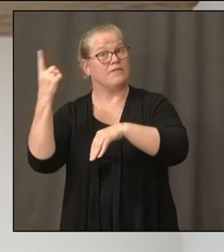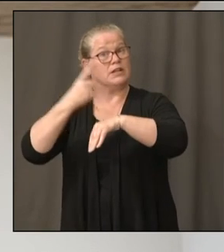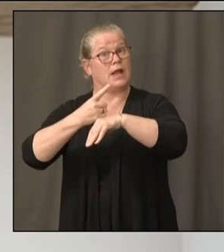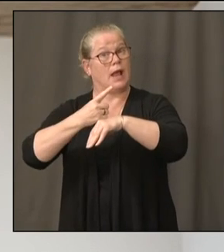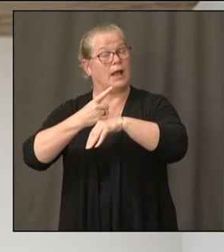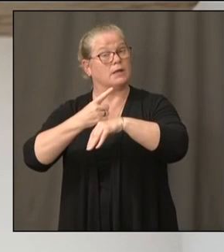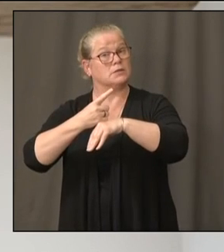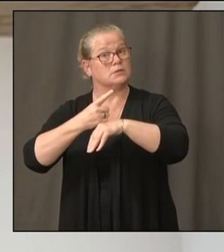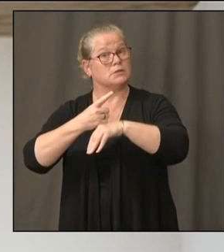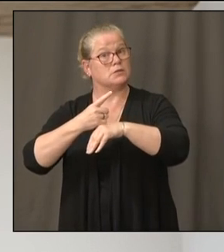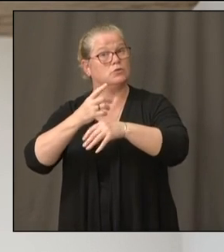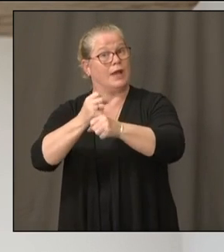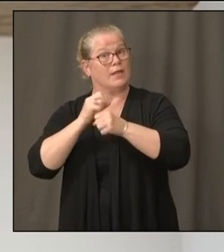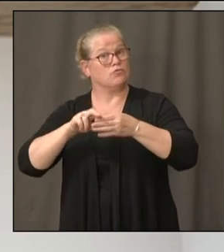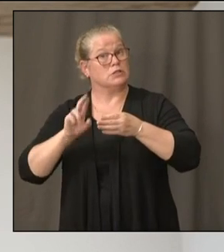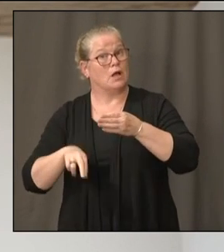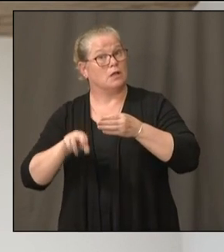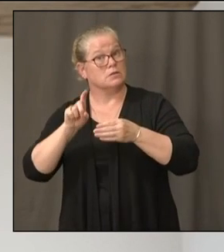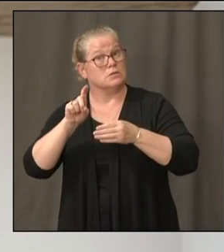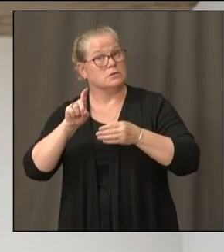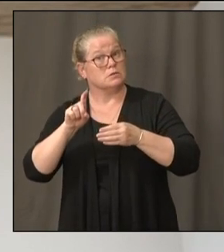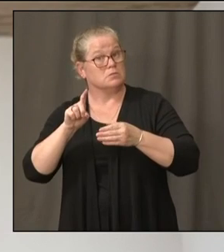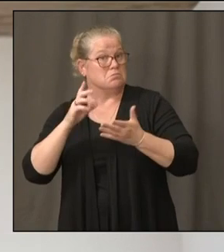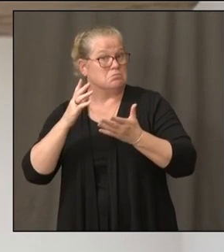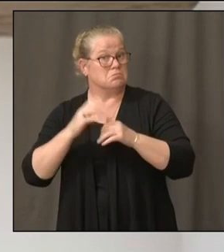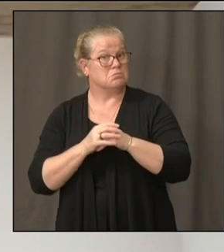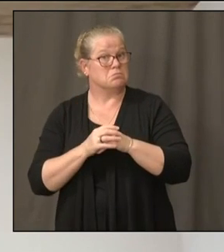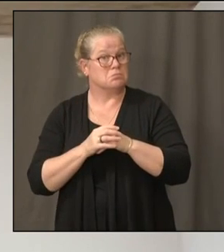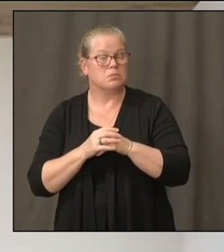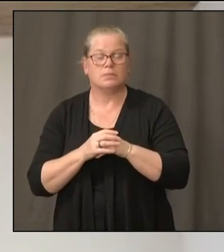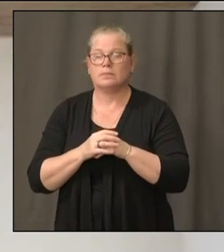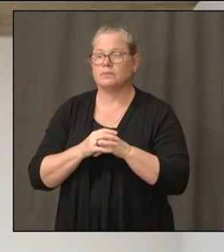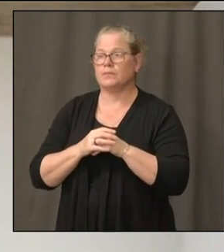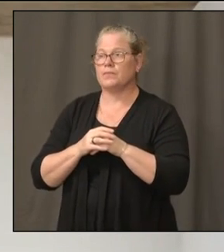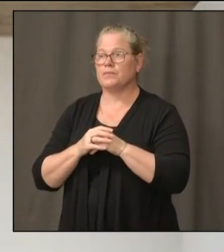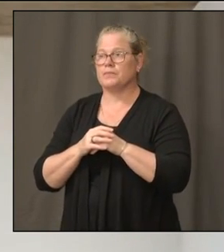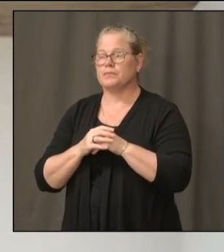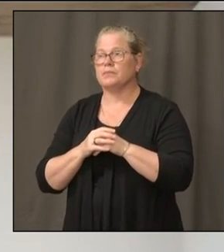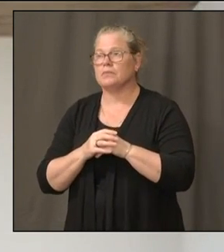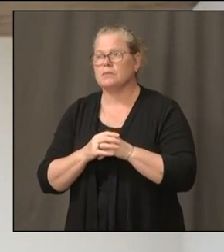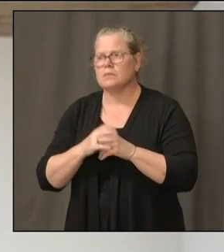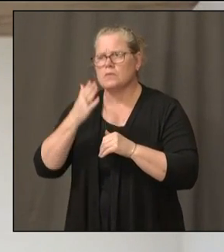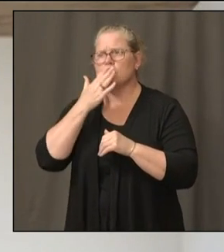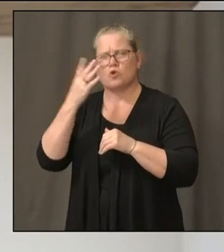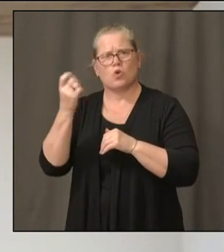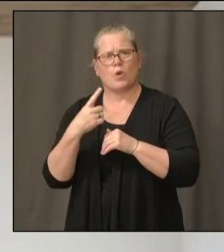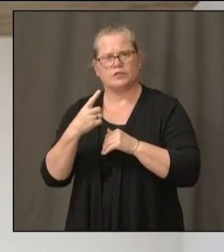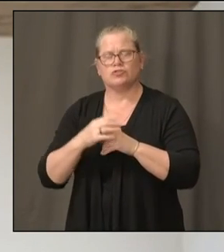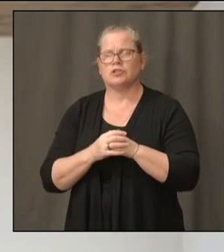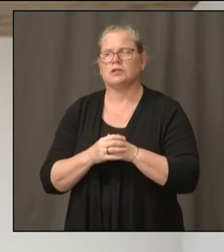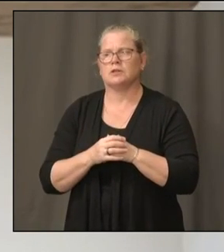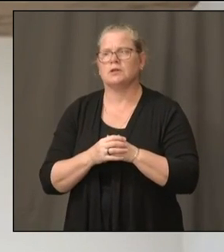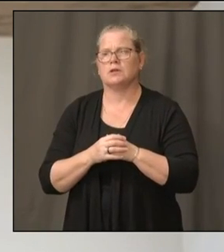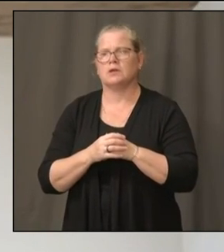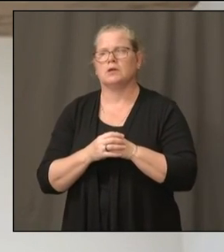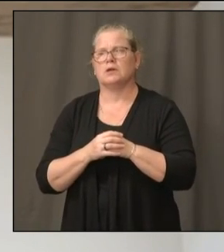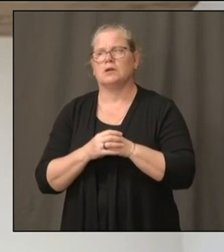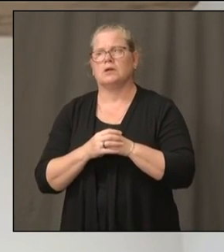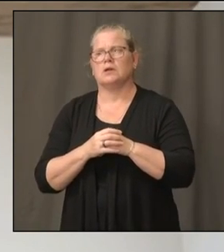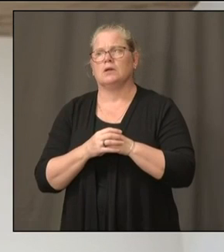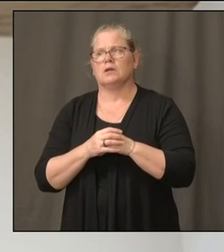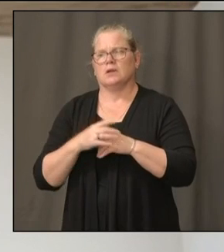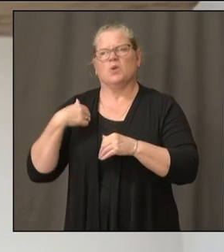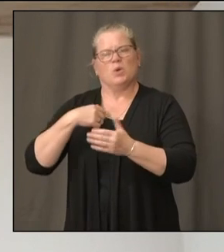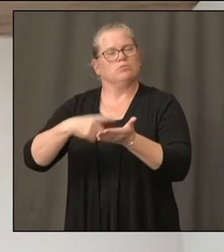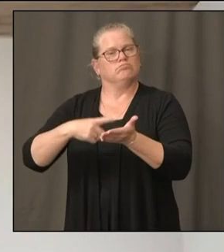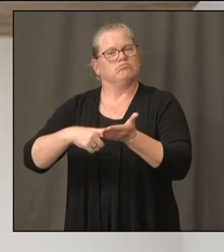It's a good question. We are talking about this earlier today. The majority of the laboratory tests that we receive,